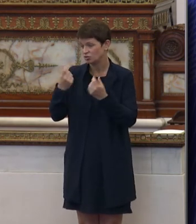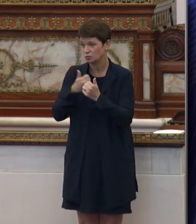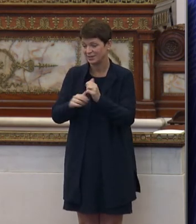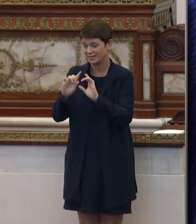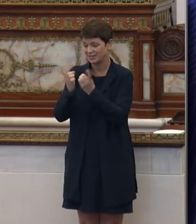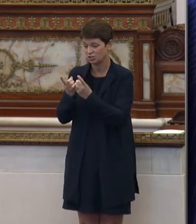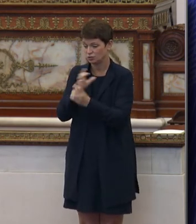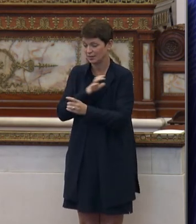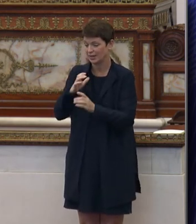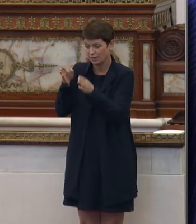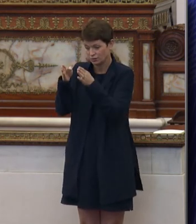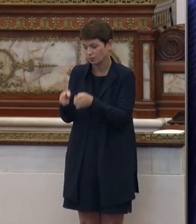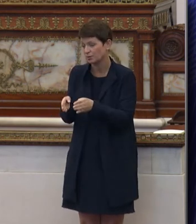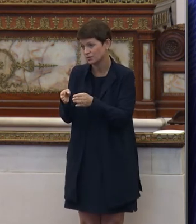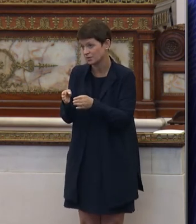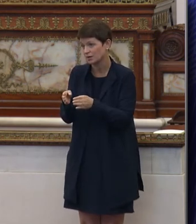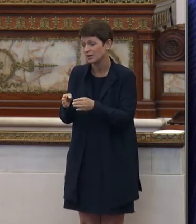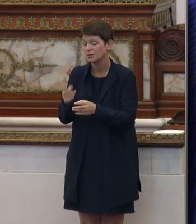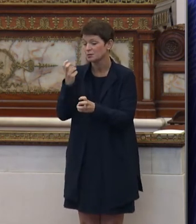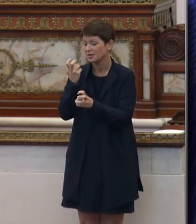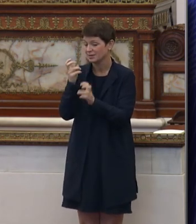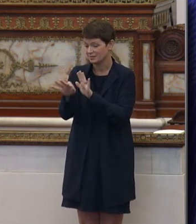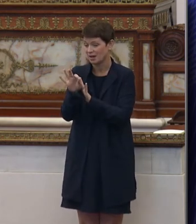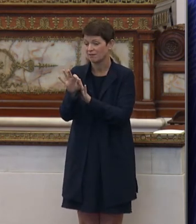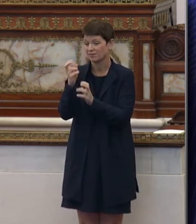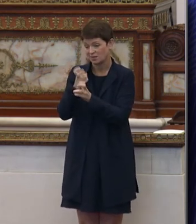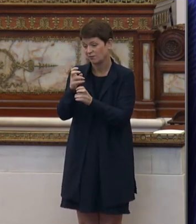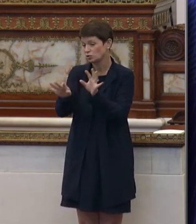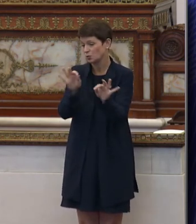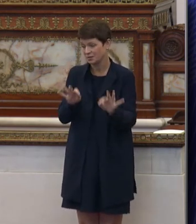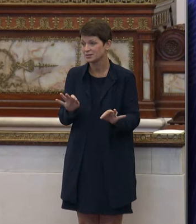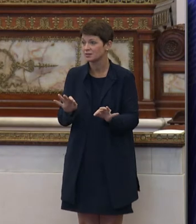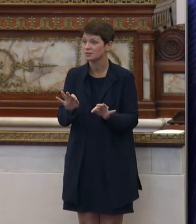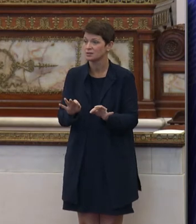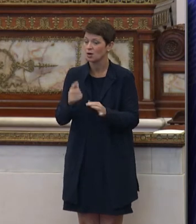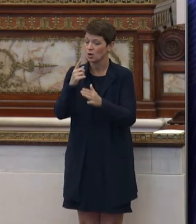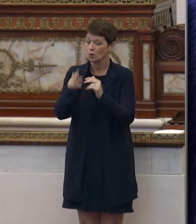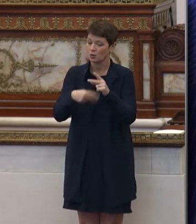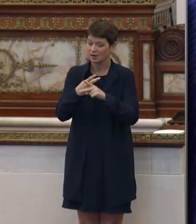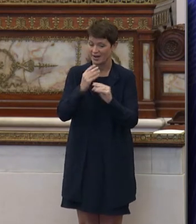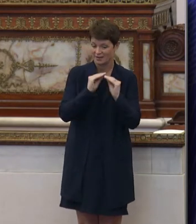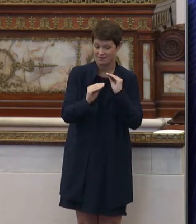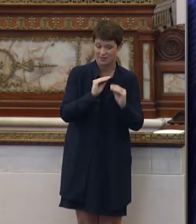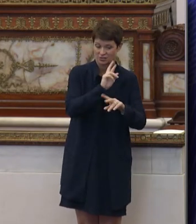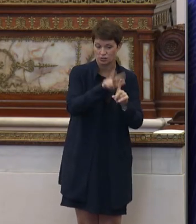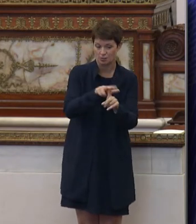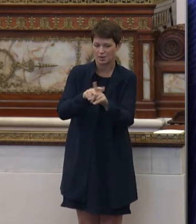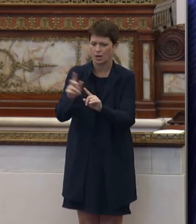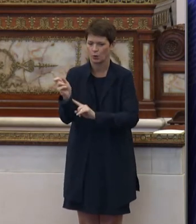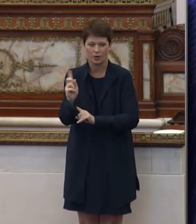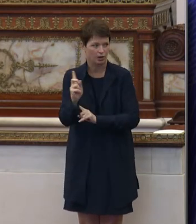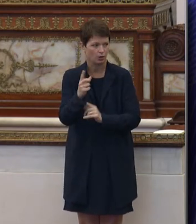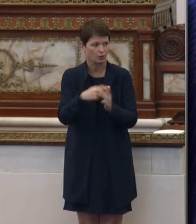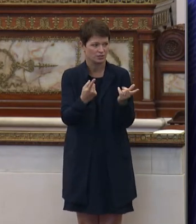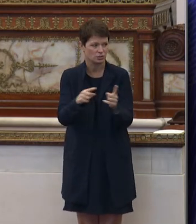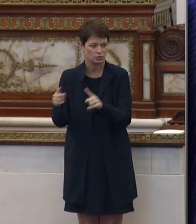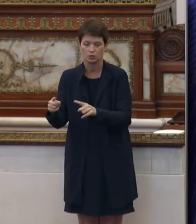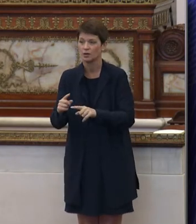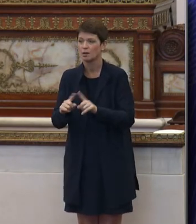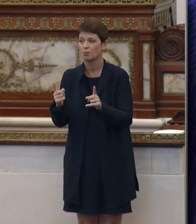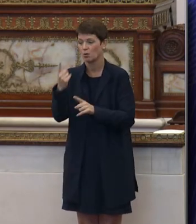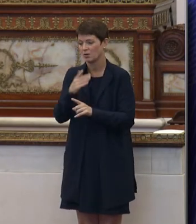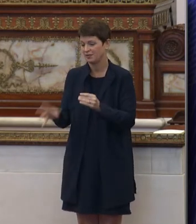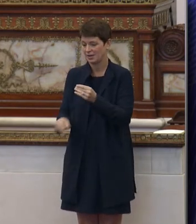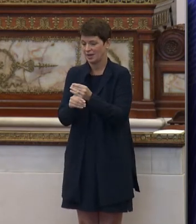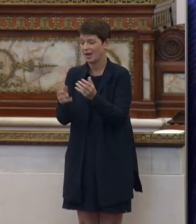district council person, and there have been some tough choices to make on what kind of fixes happen where. The one thing I think I would